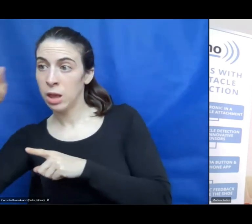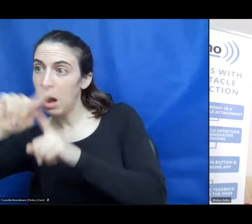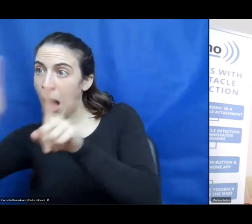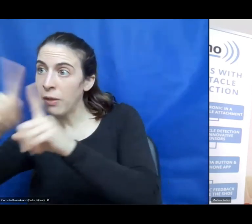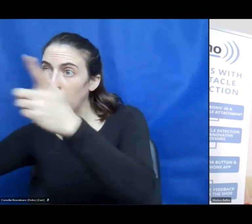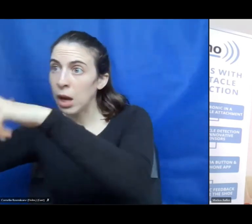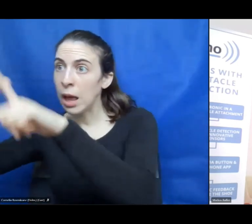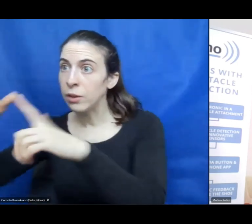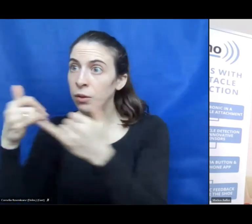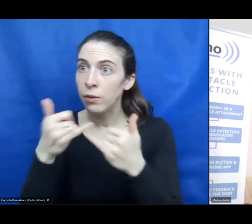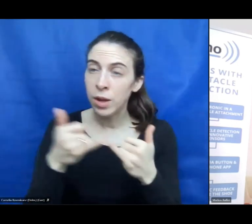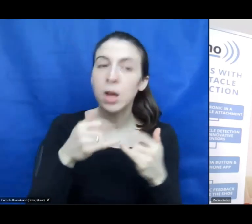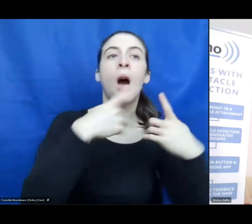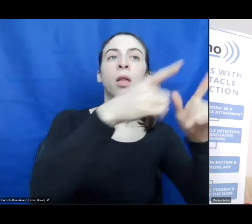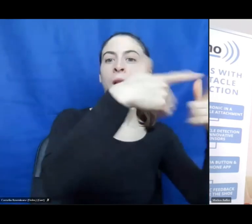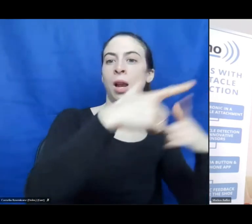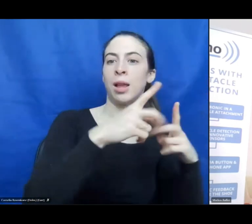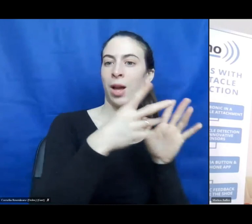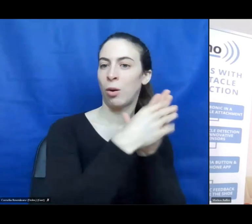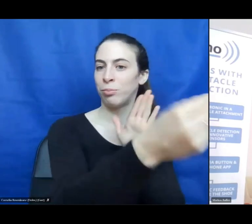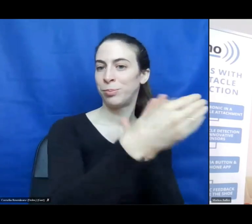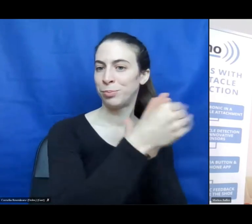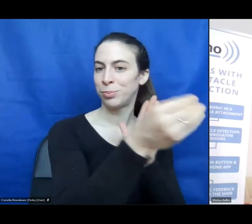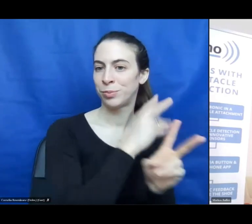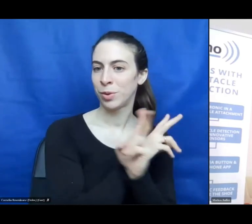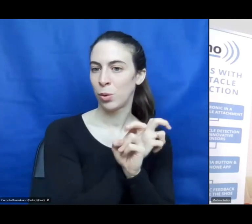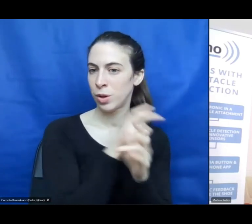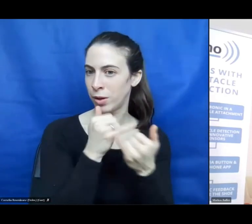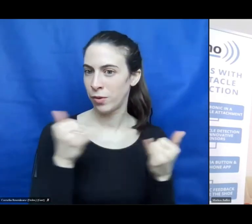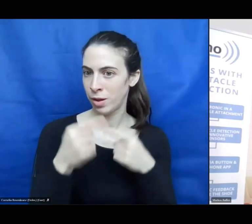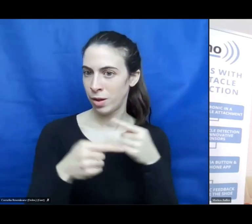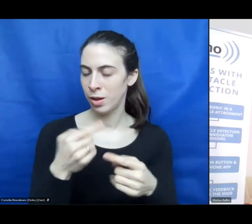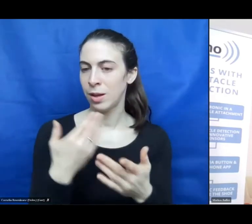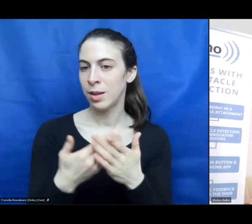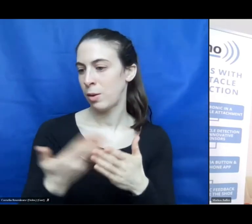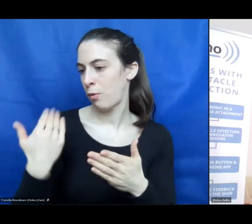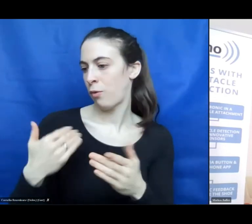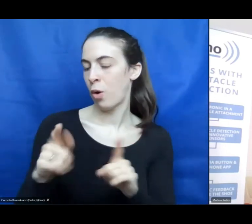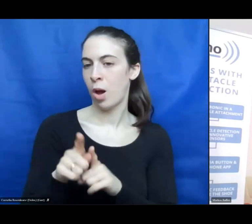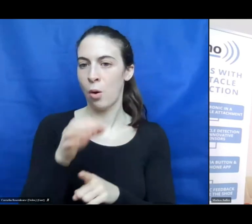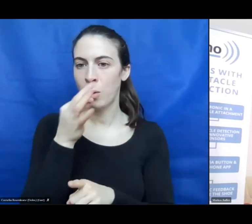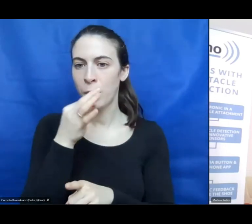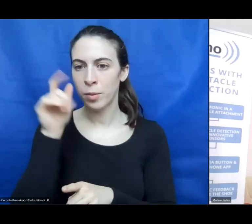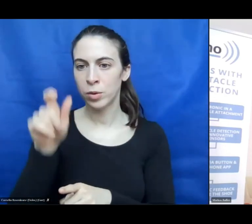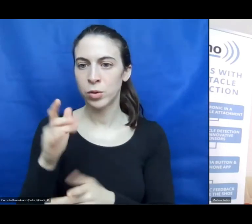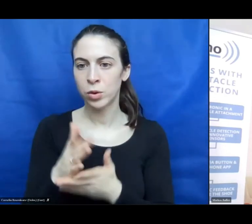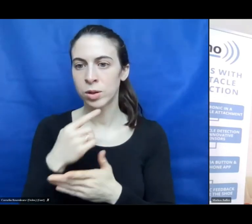the system of Austria. Austria. And I think what the speaker before said is the